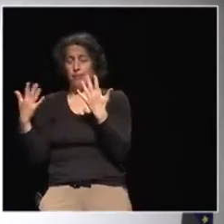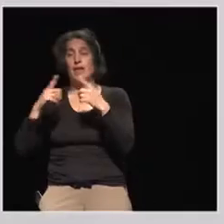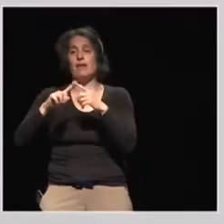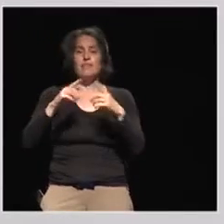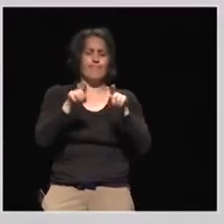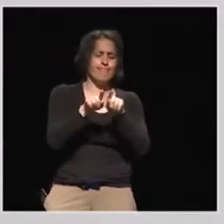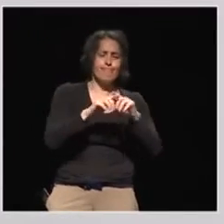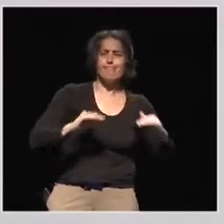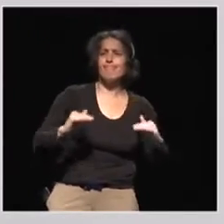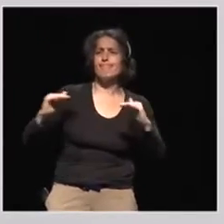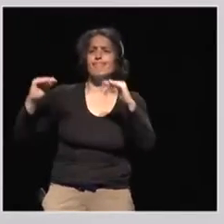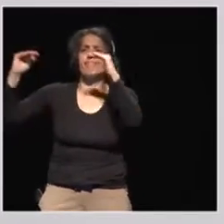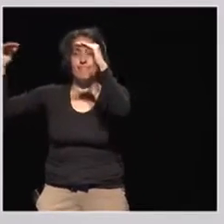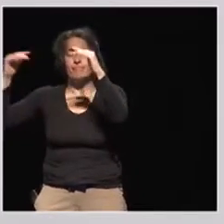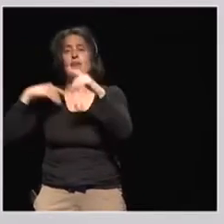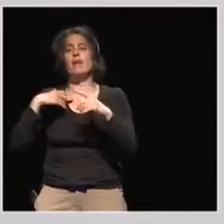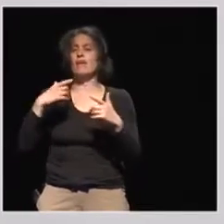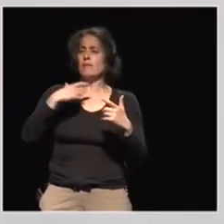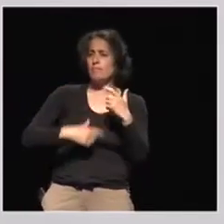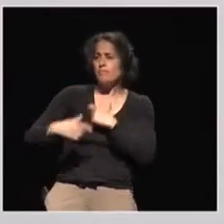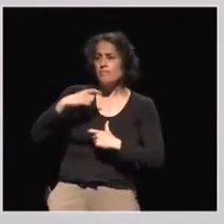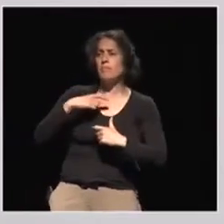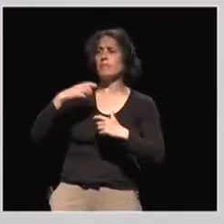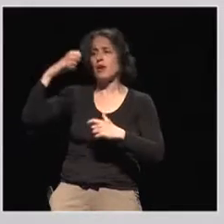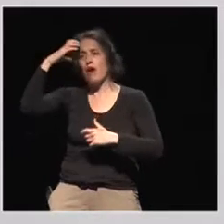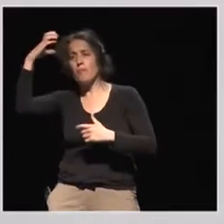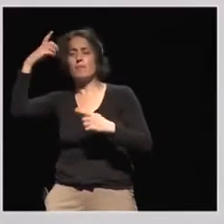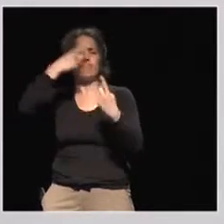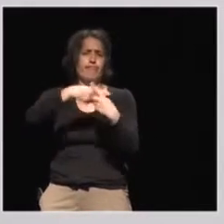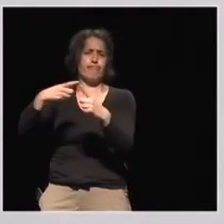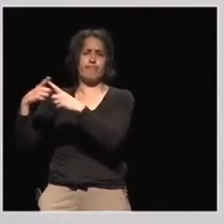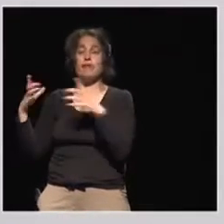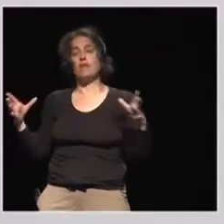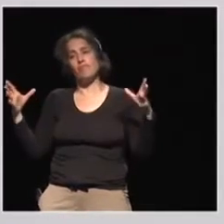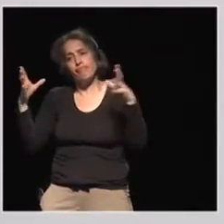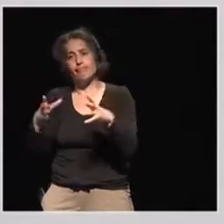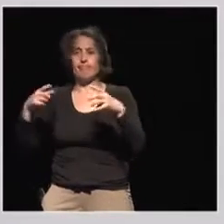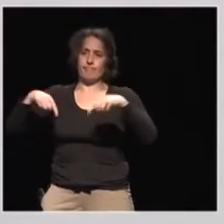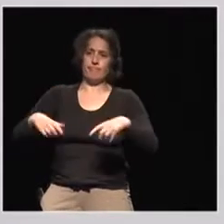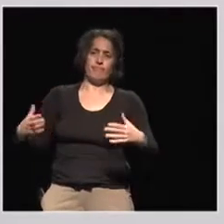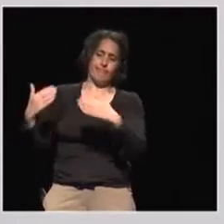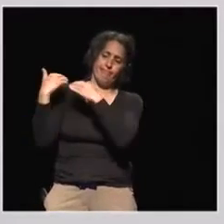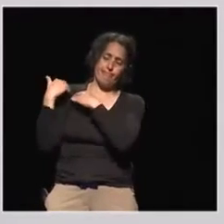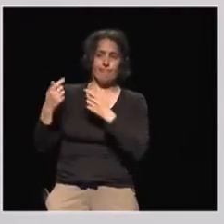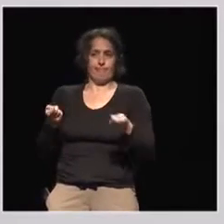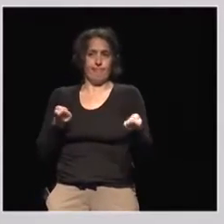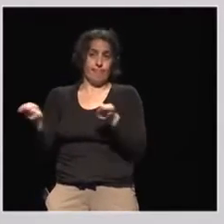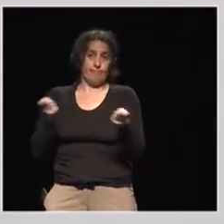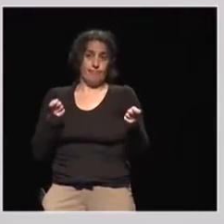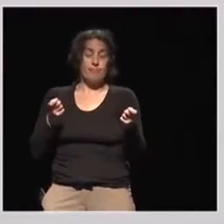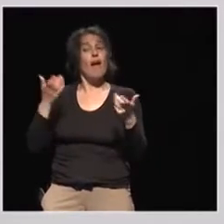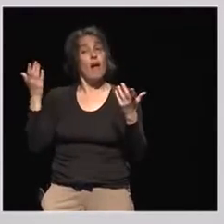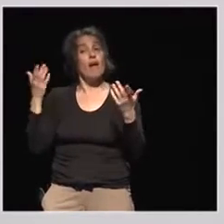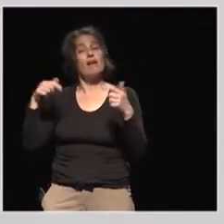state actors, non-state actors, civil society from Europe and beyond, who is involved in this discussion. And I think this shows very much also the relevance